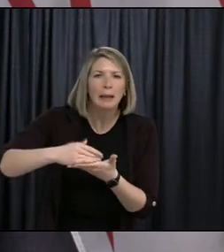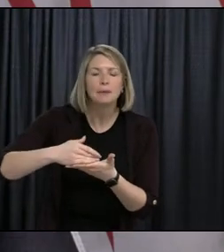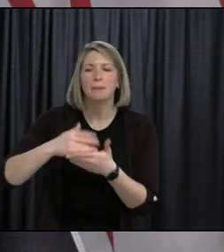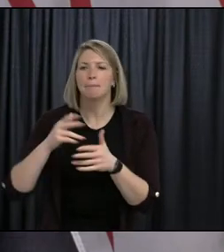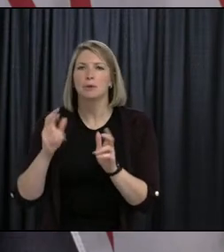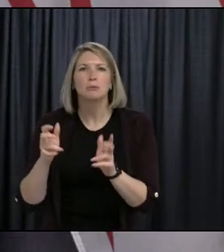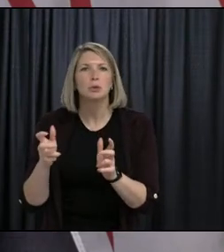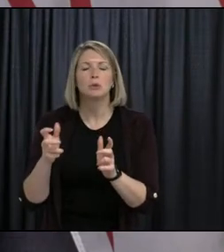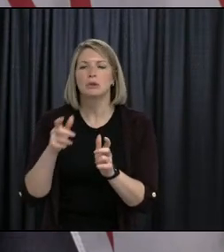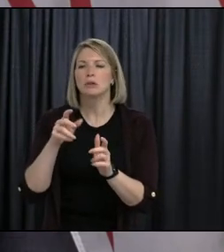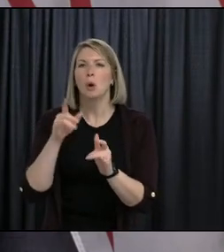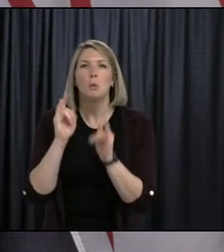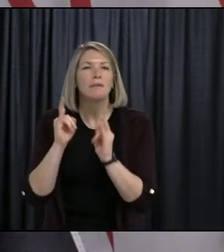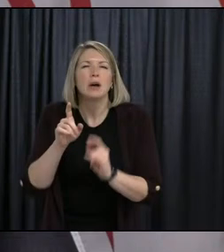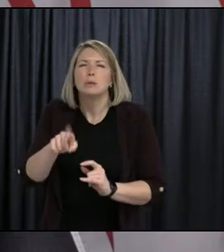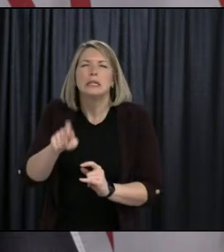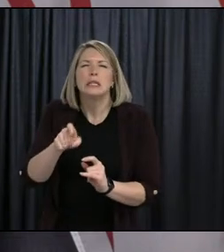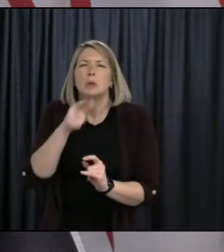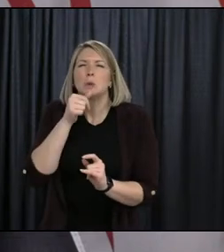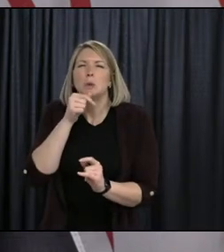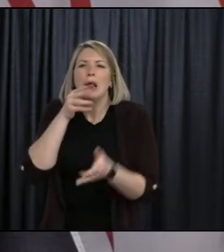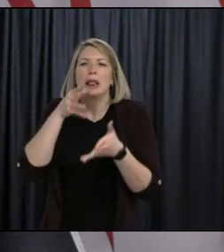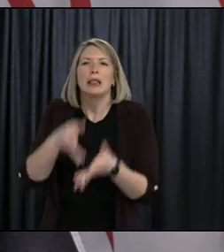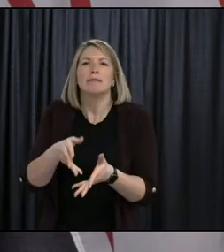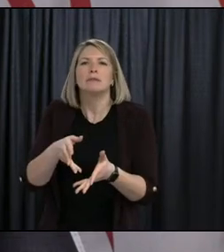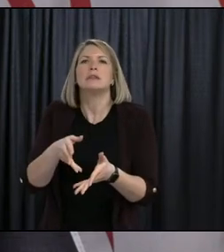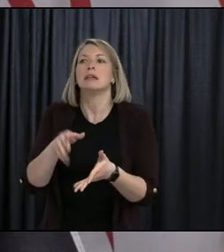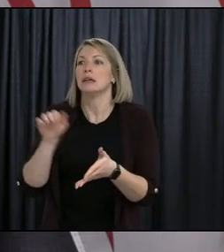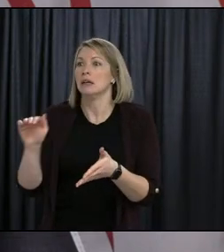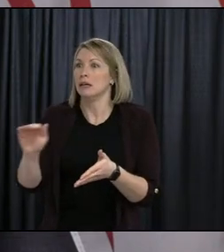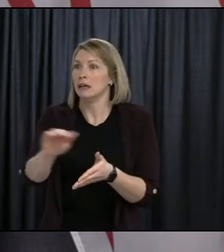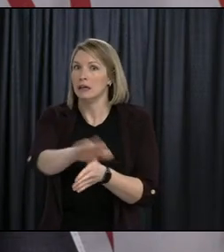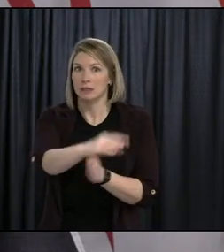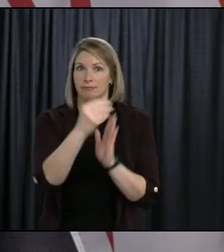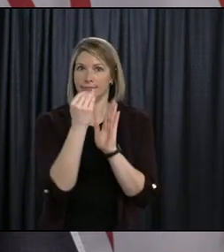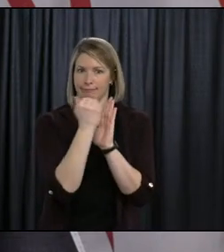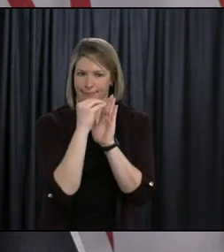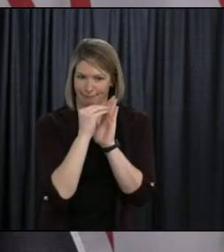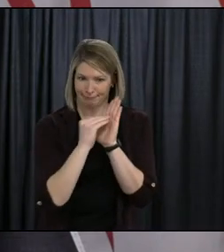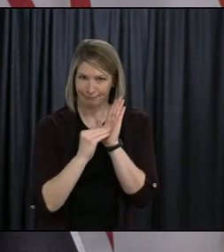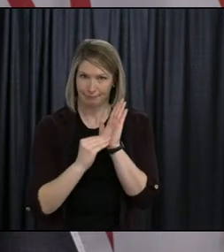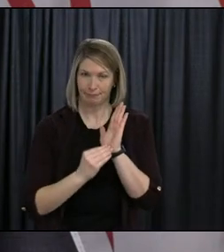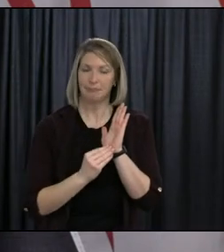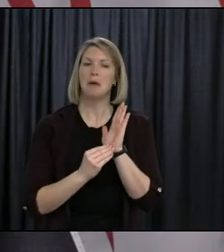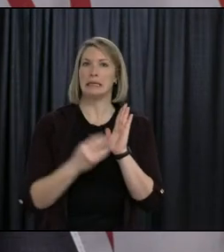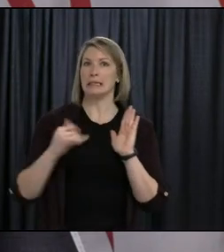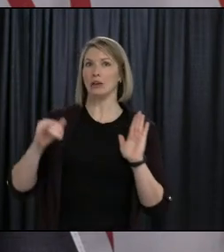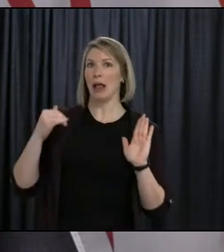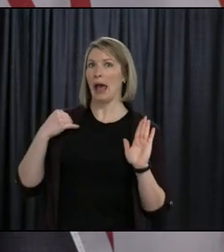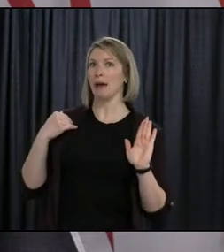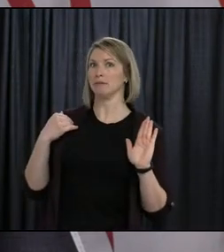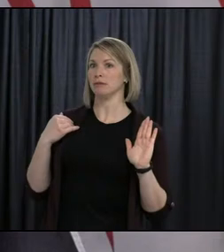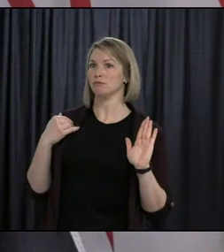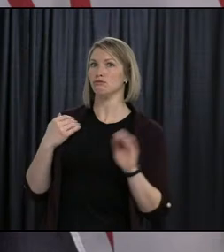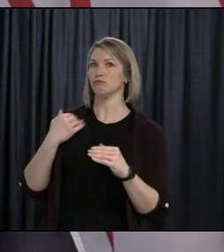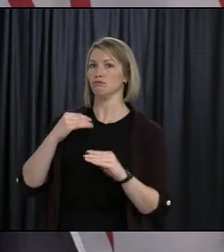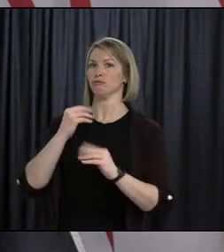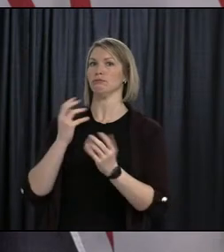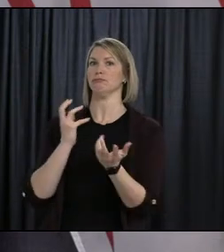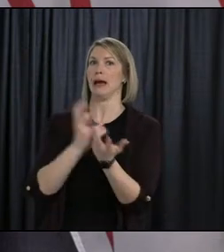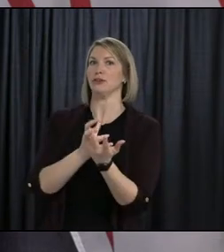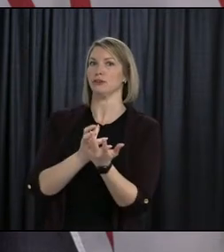we have enough on hand to meet that need. There are some now new